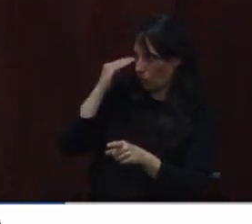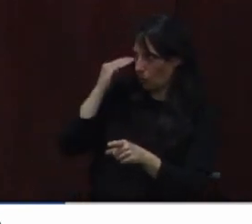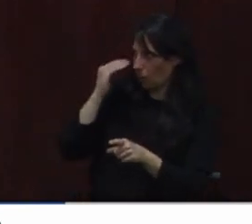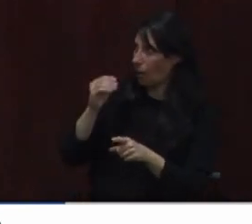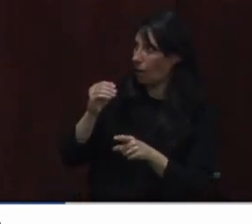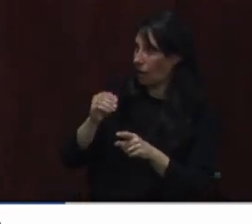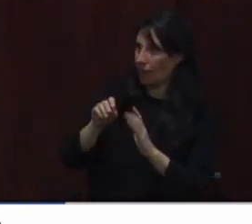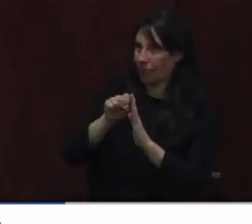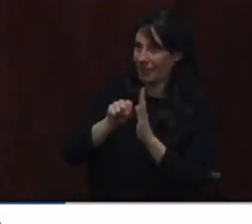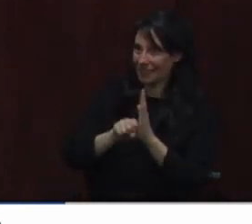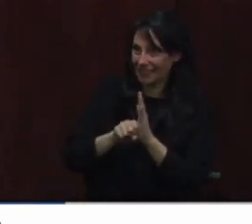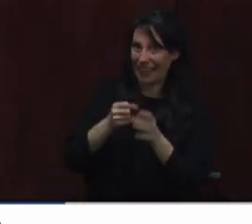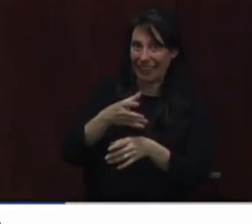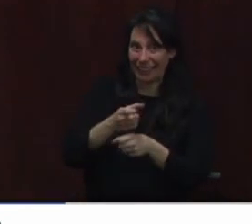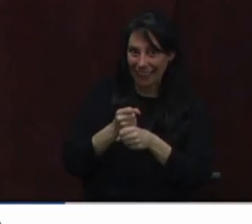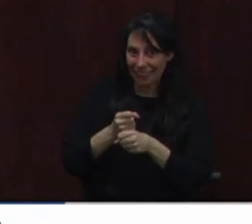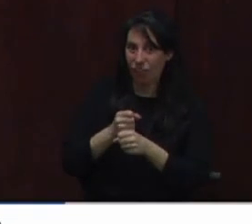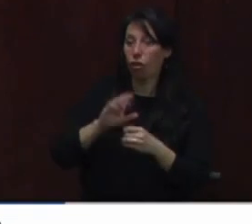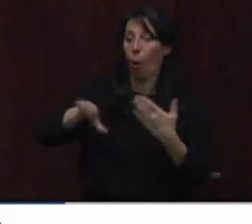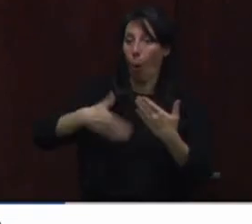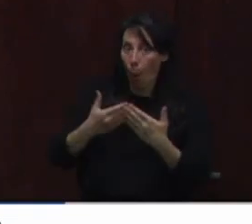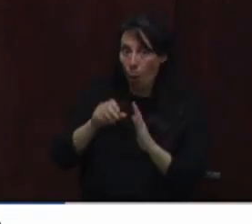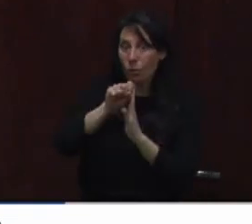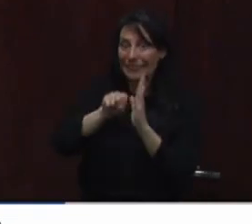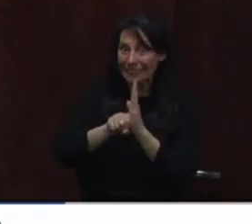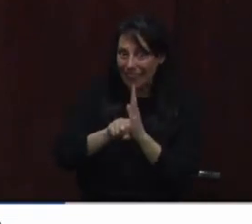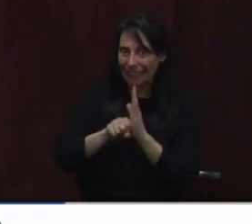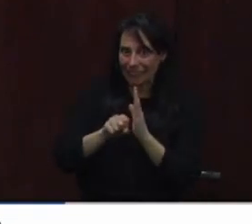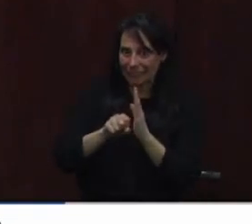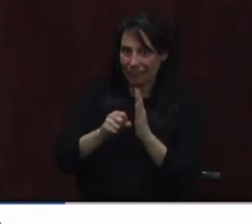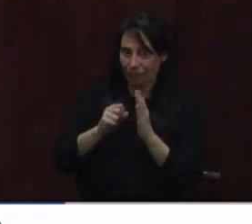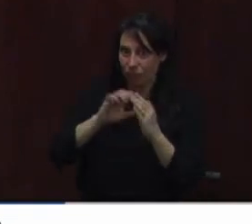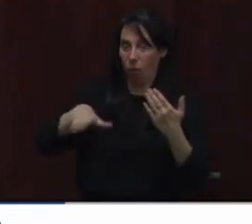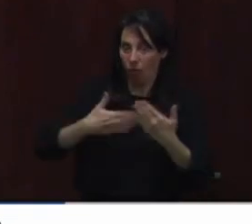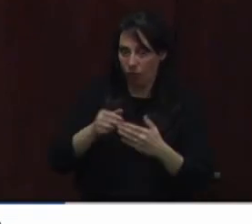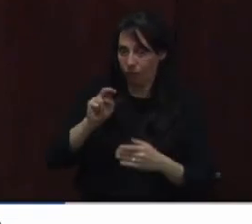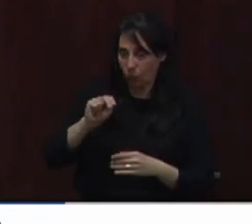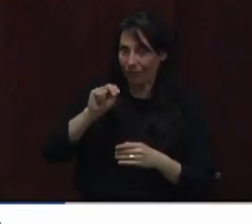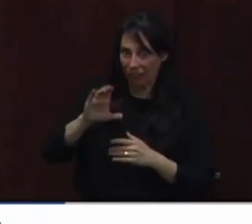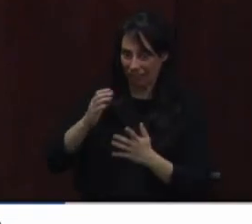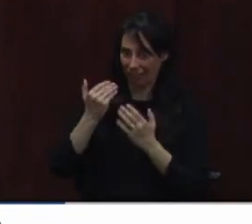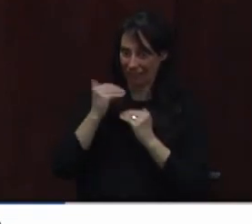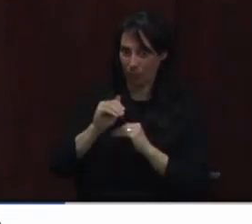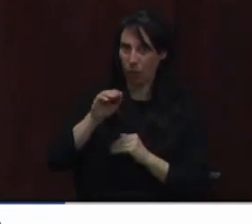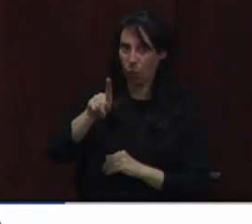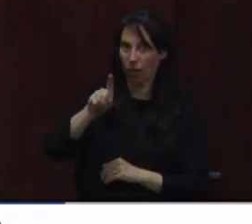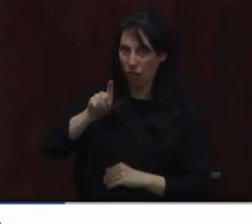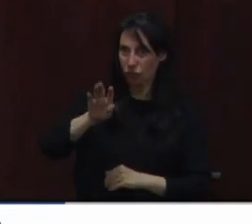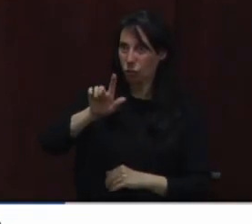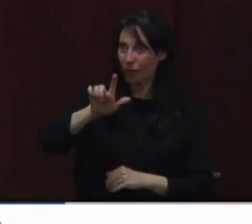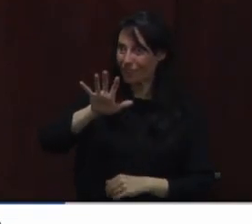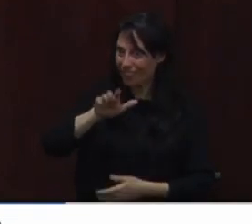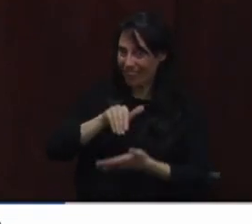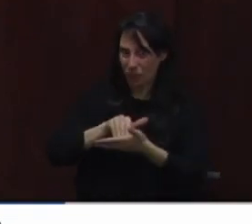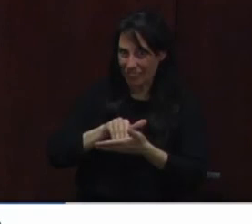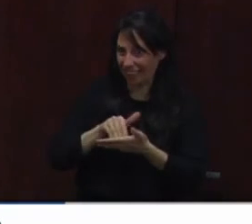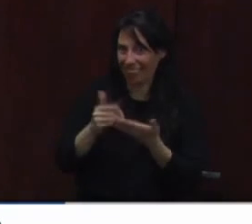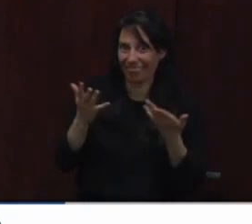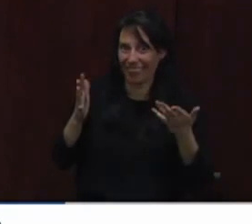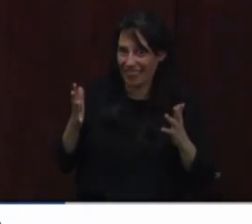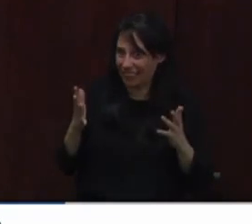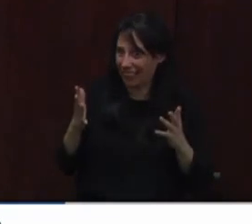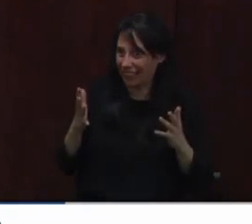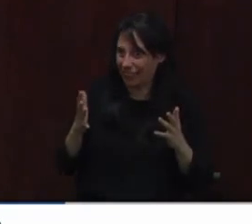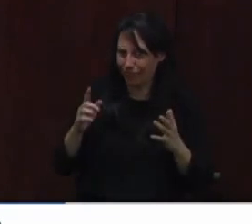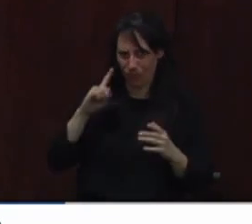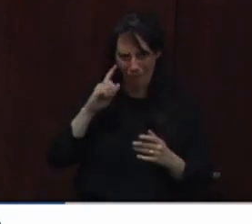120 125,000 for the entire state of North Carolina so it's kind of hard when you hear that number and how many millions of